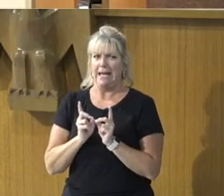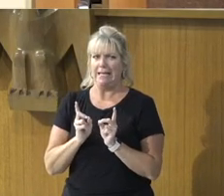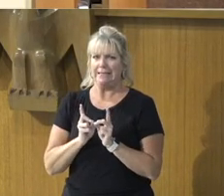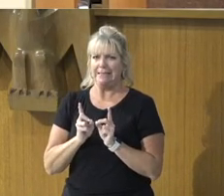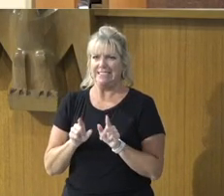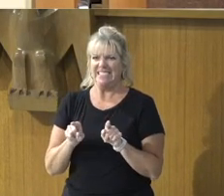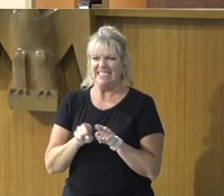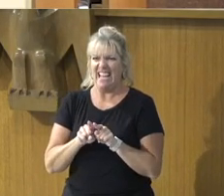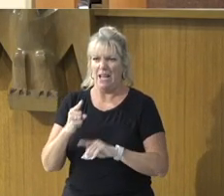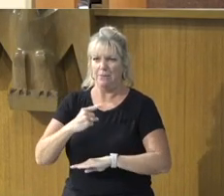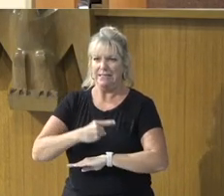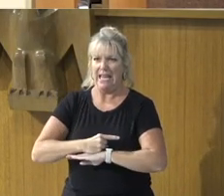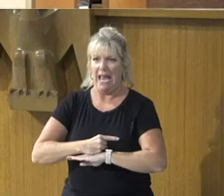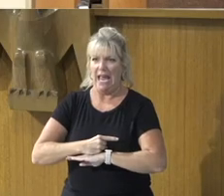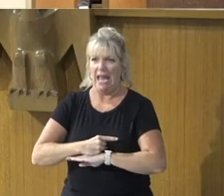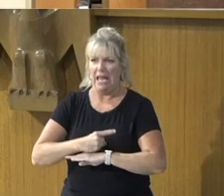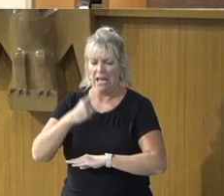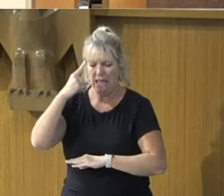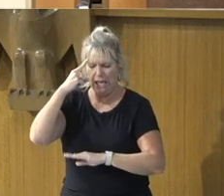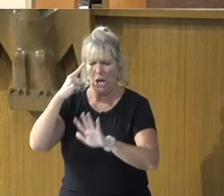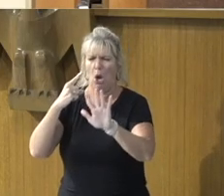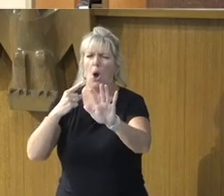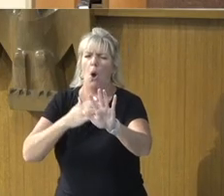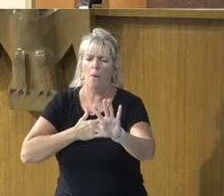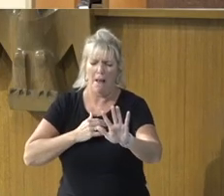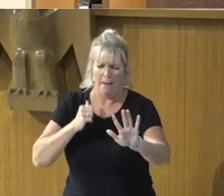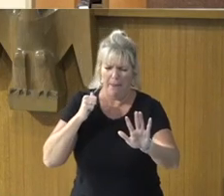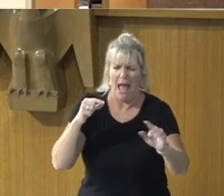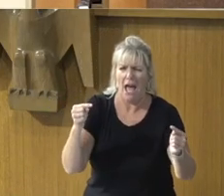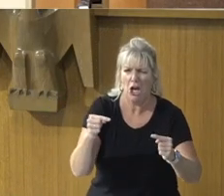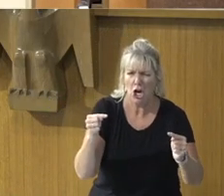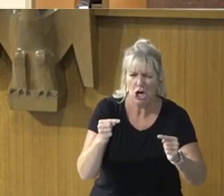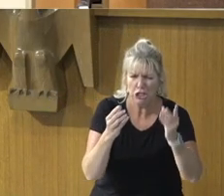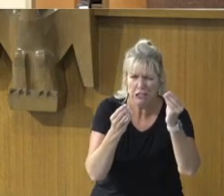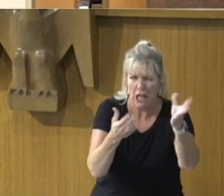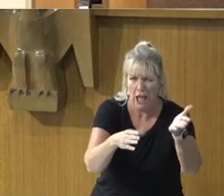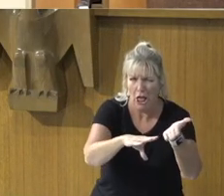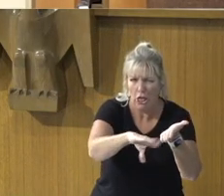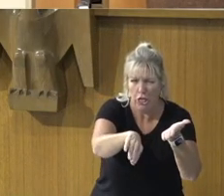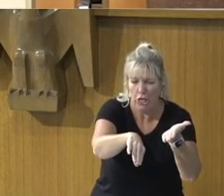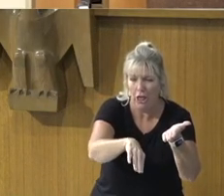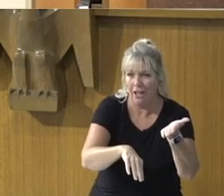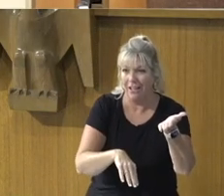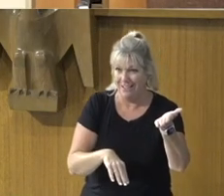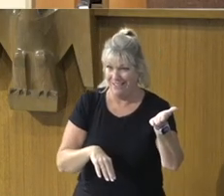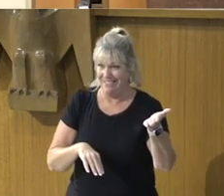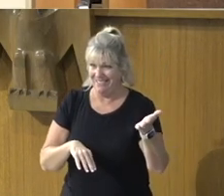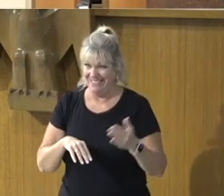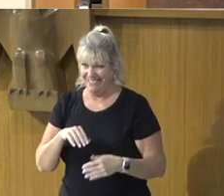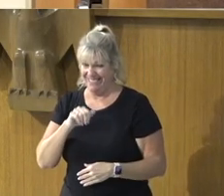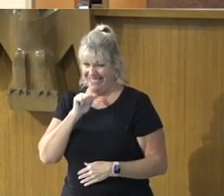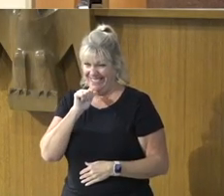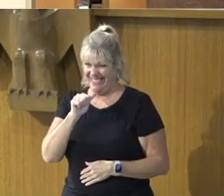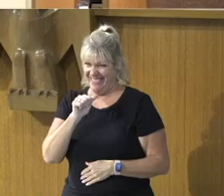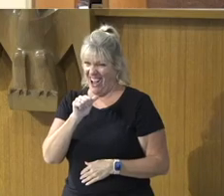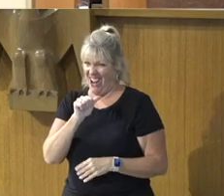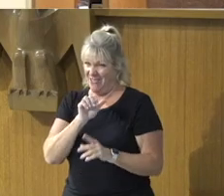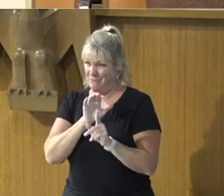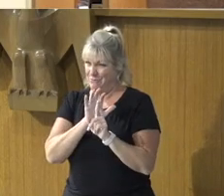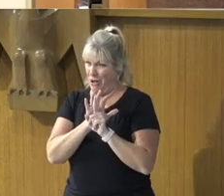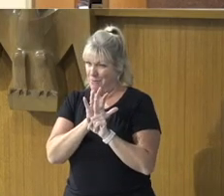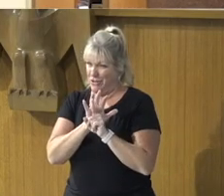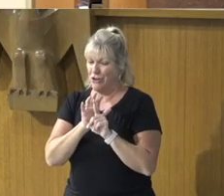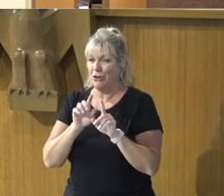Exclaimed, Oh my aching back. To which is perhaps less popular, But certainly less forgetful,